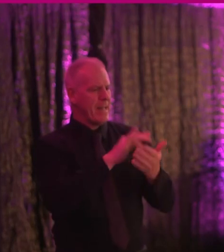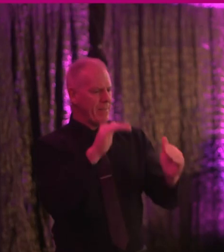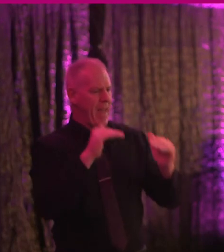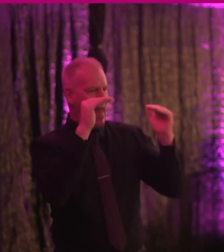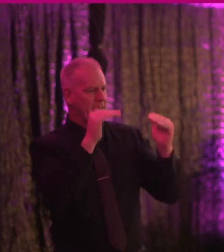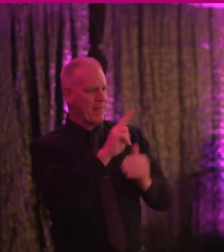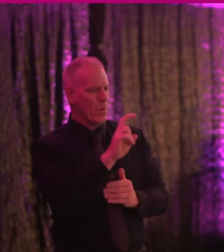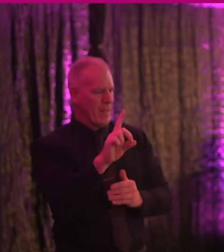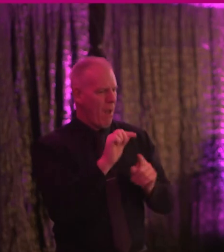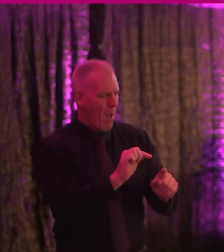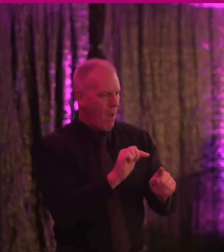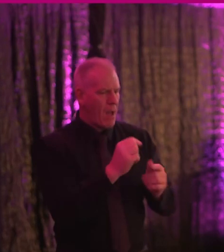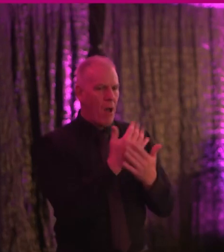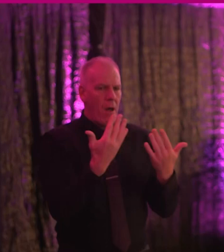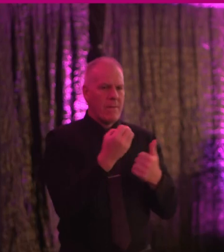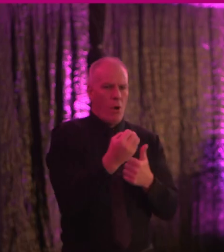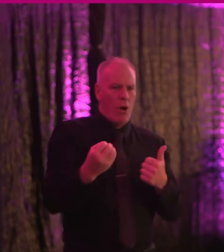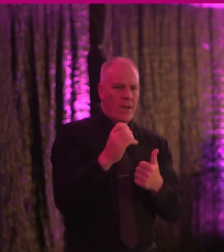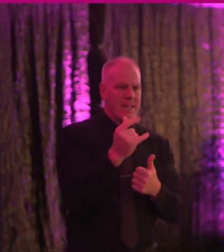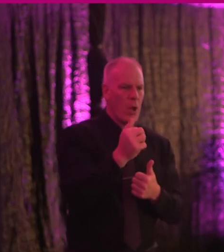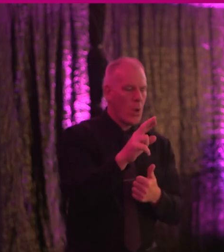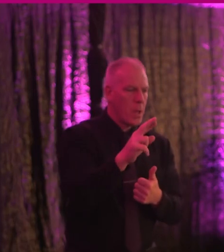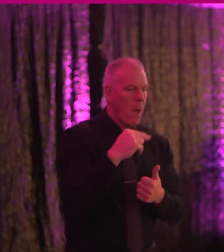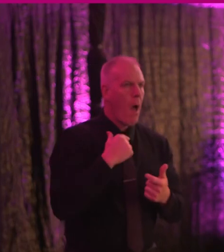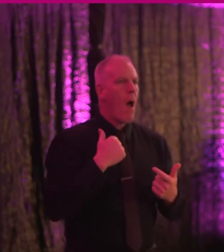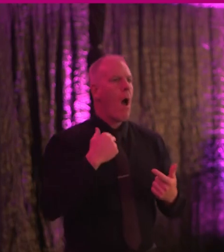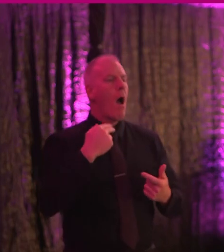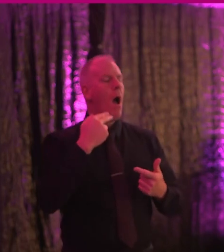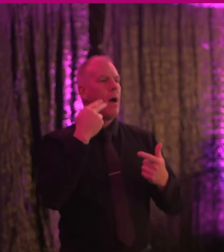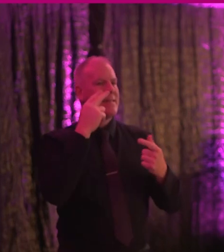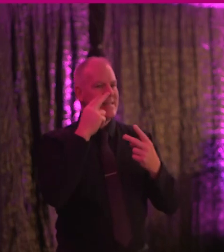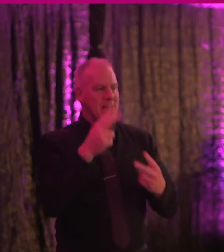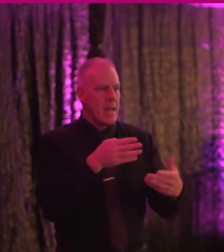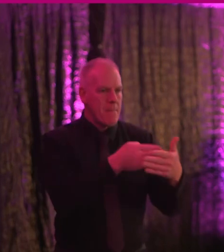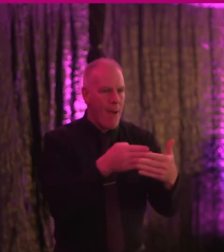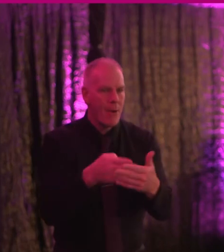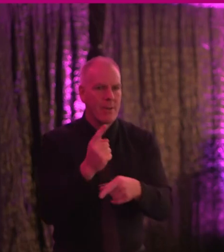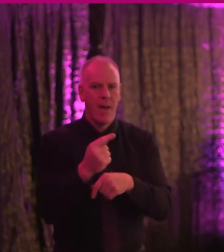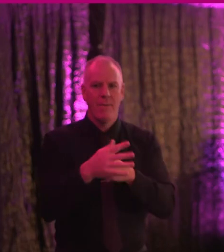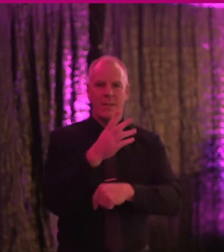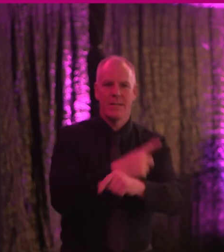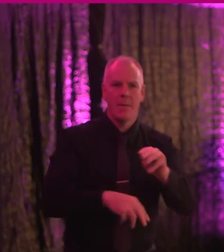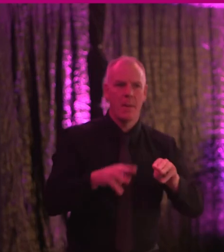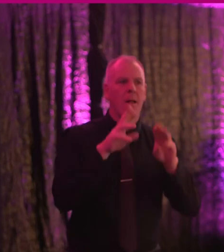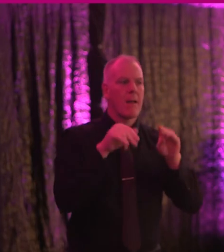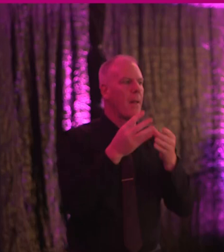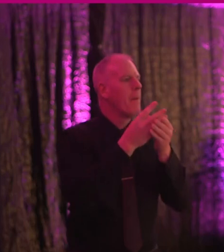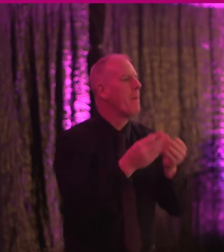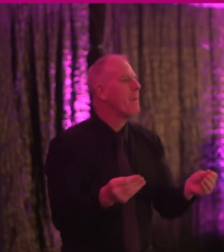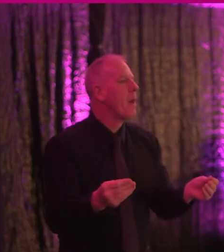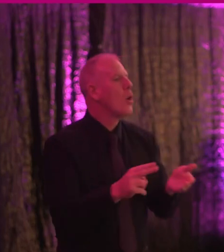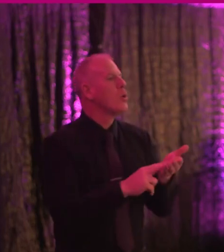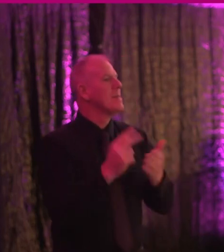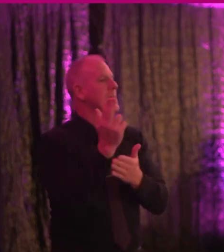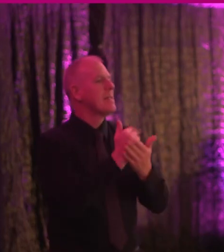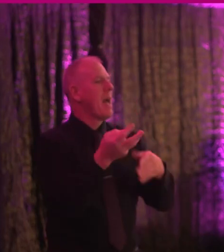and many other stakeholders, I am now a convert and understand that many barriers faced by disabled people can be addressed by good design.